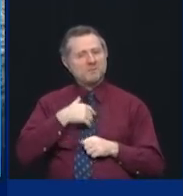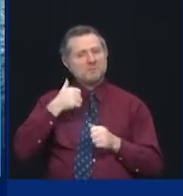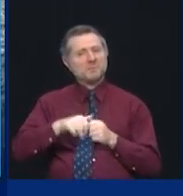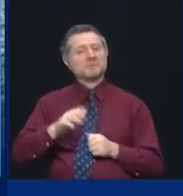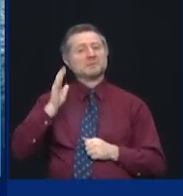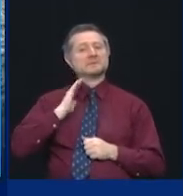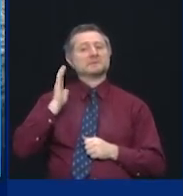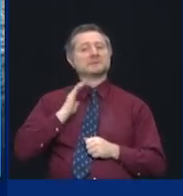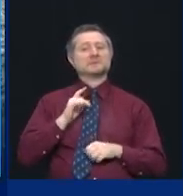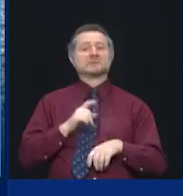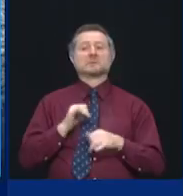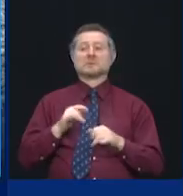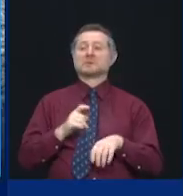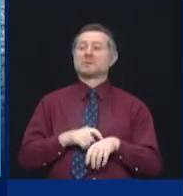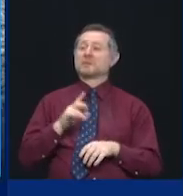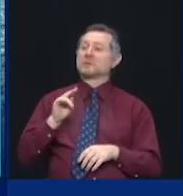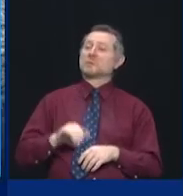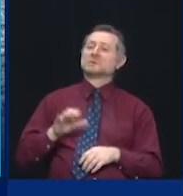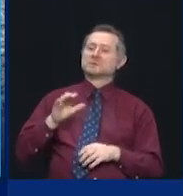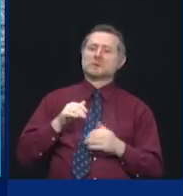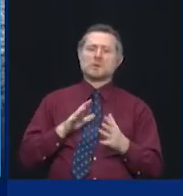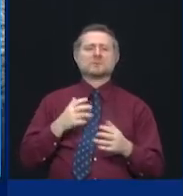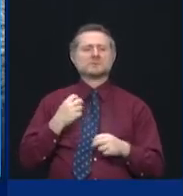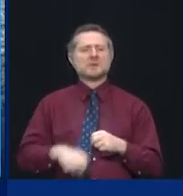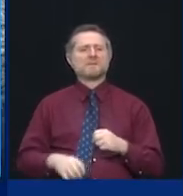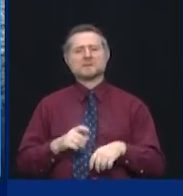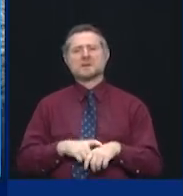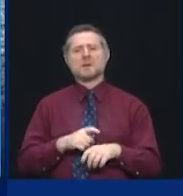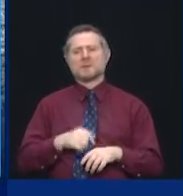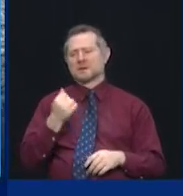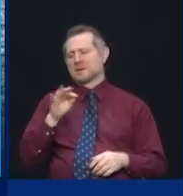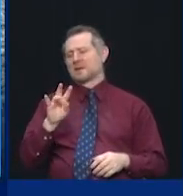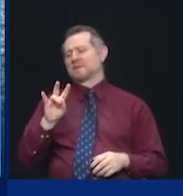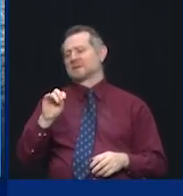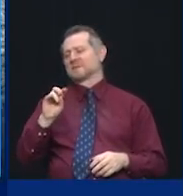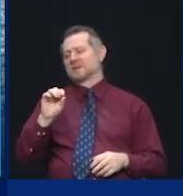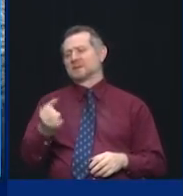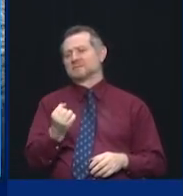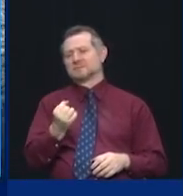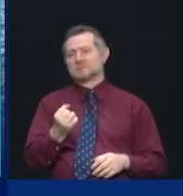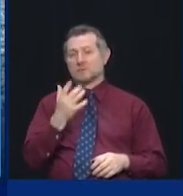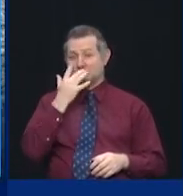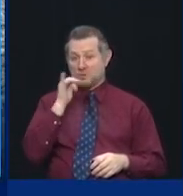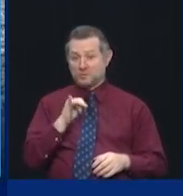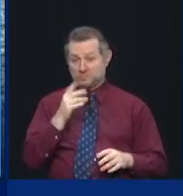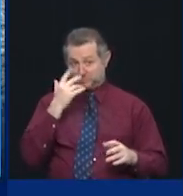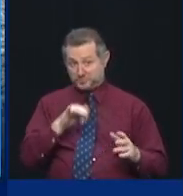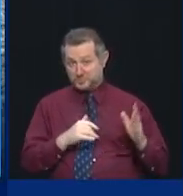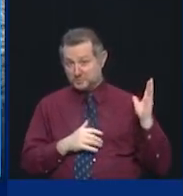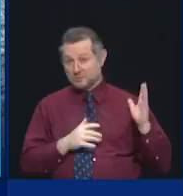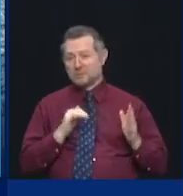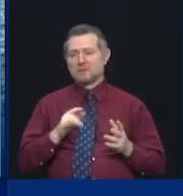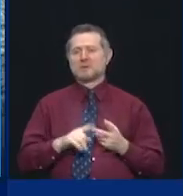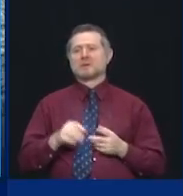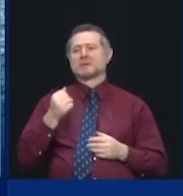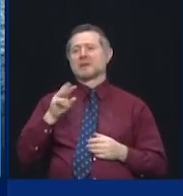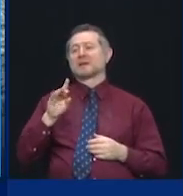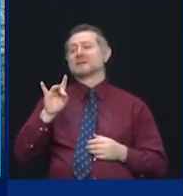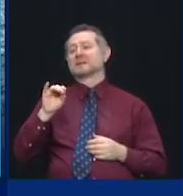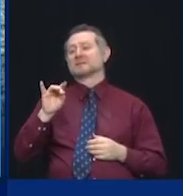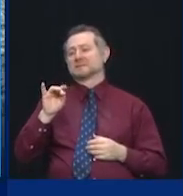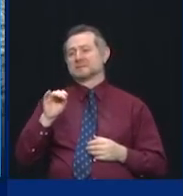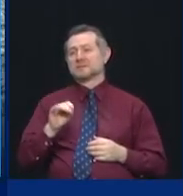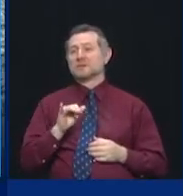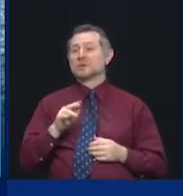went through the tough times, what the 1970s were like, and what the 1980s were like. You had New York City